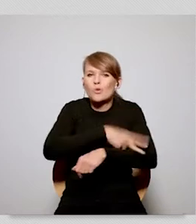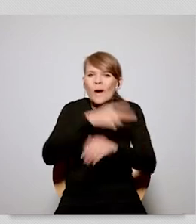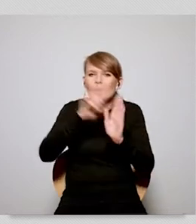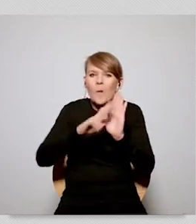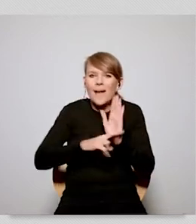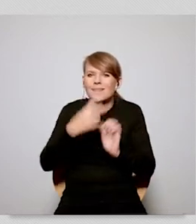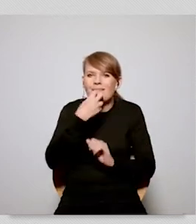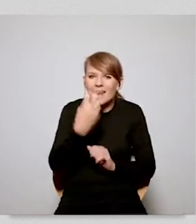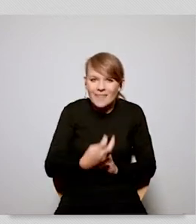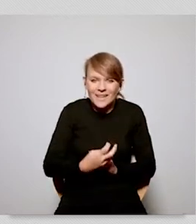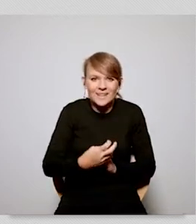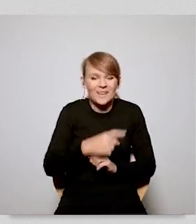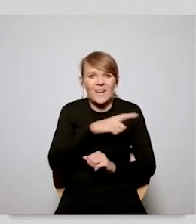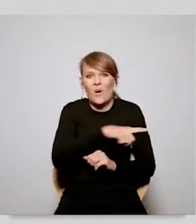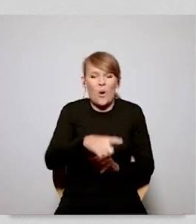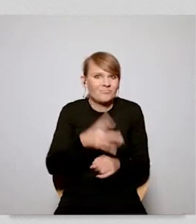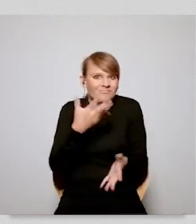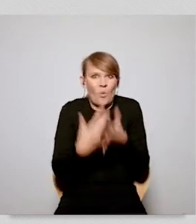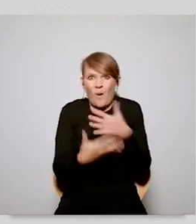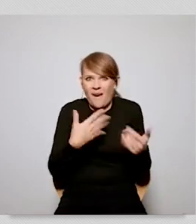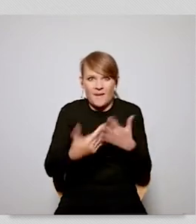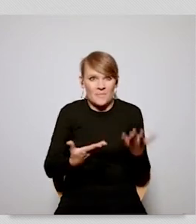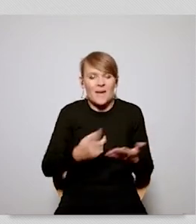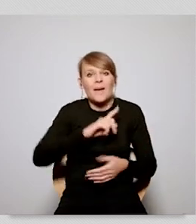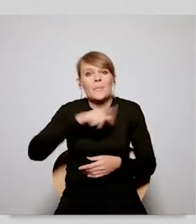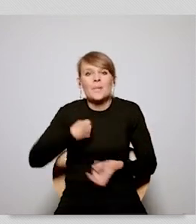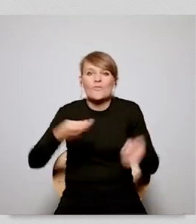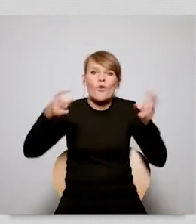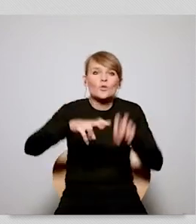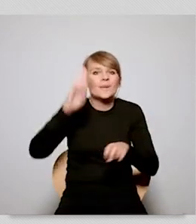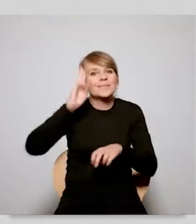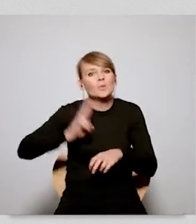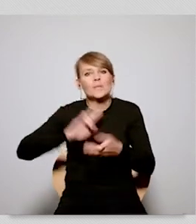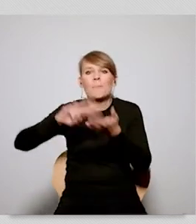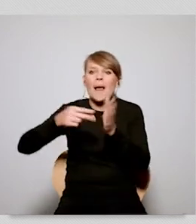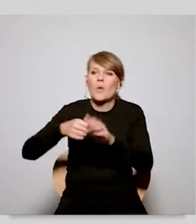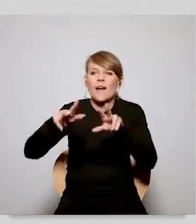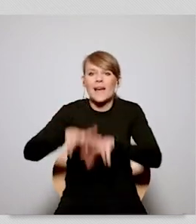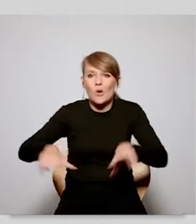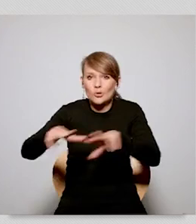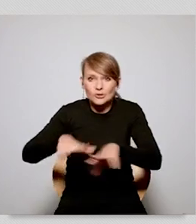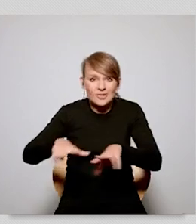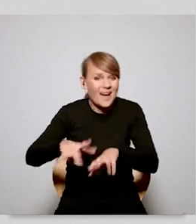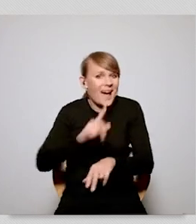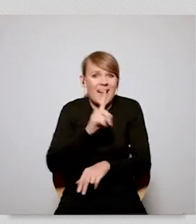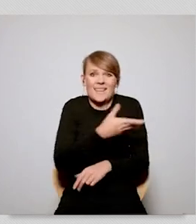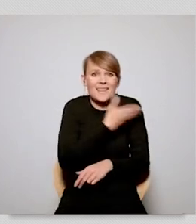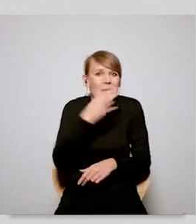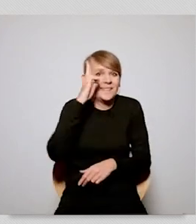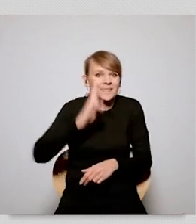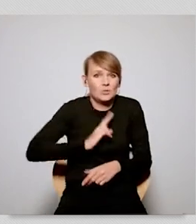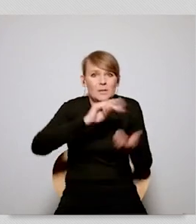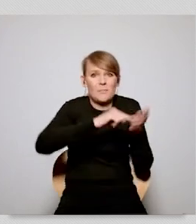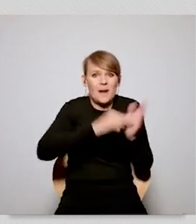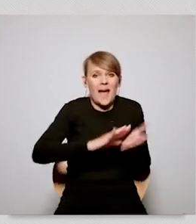the energy regulation office are too weak they we create an institution for family planning and we don't have an